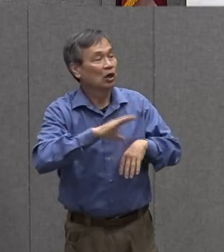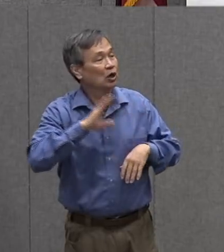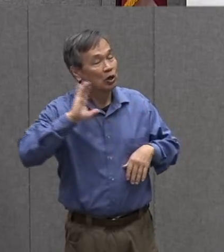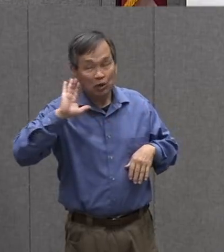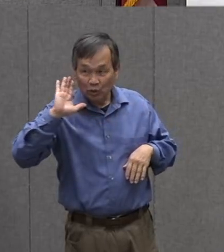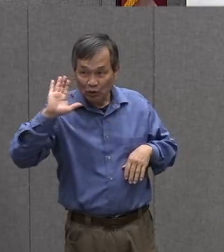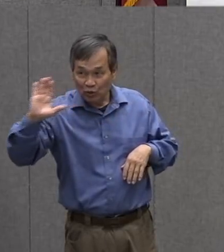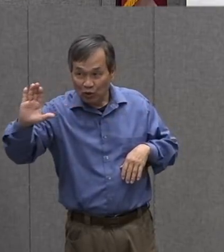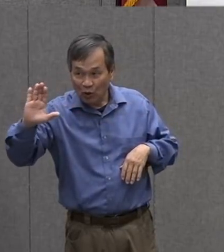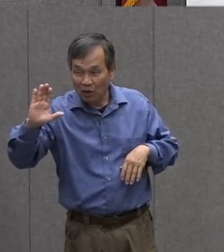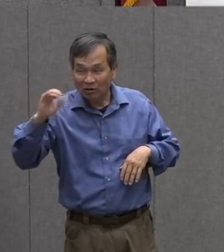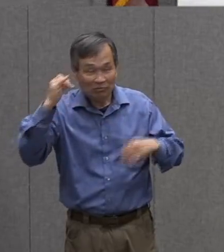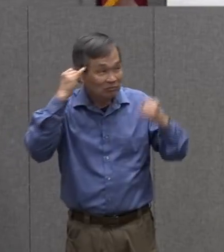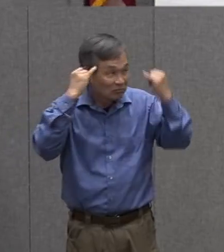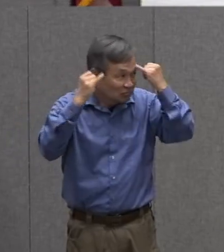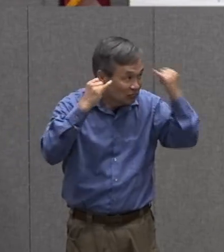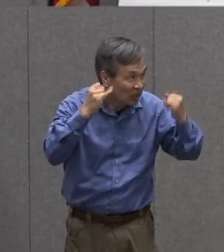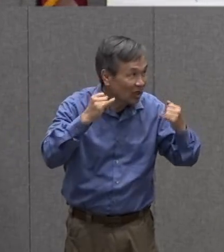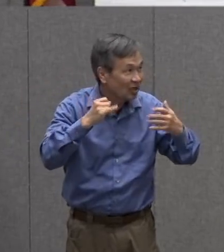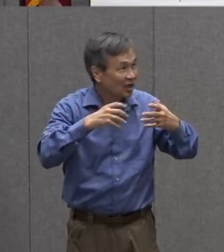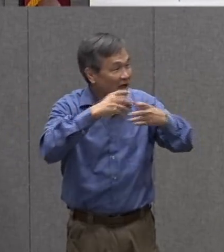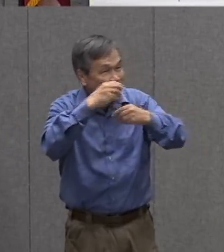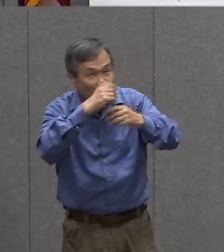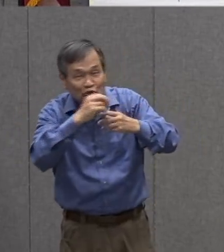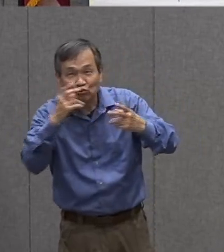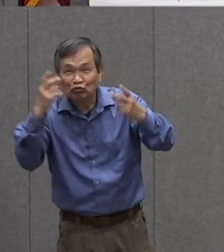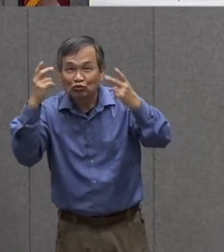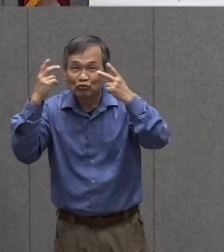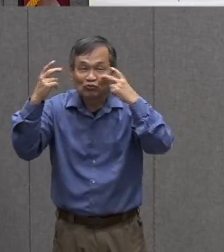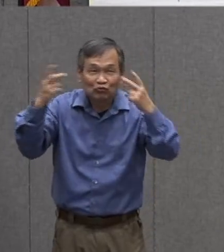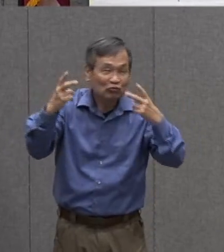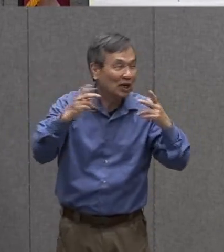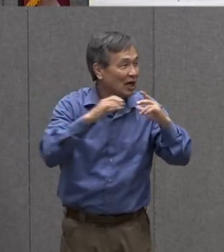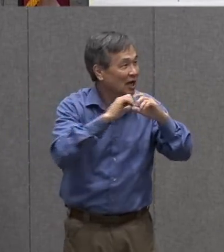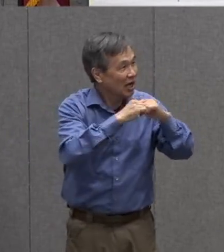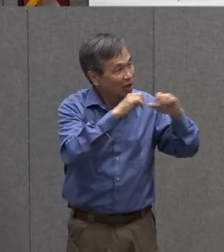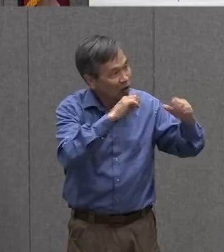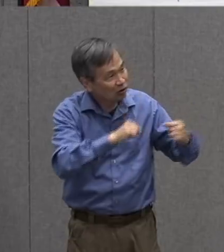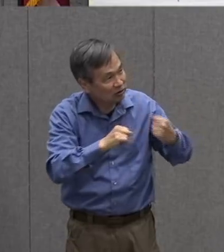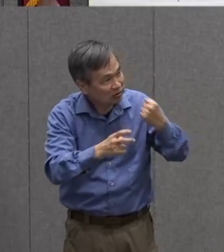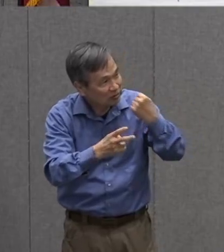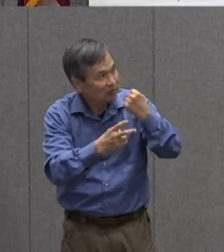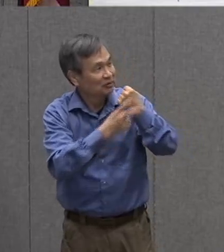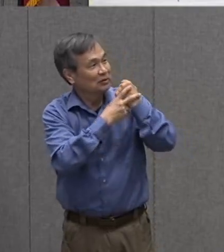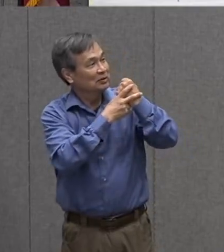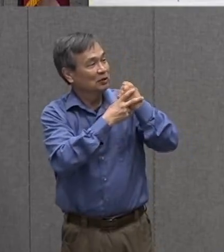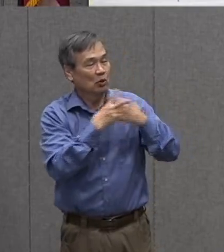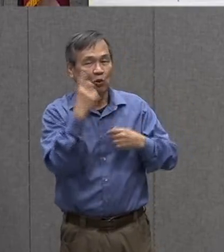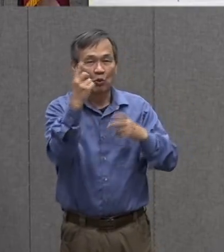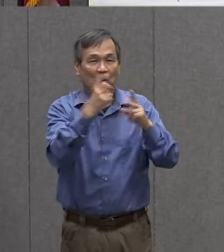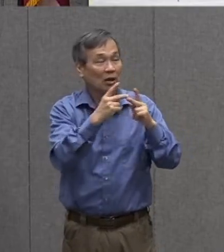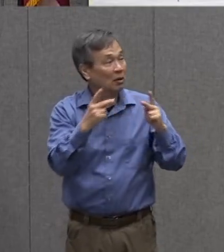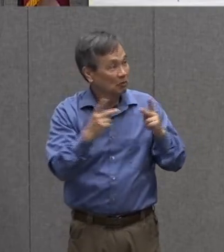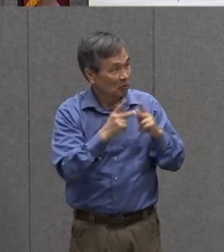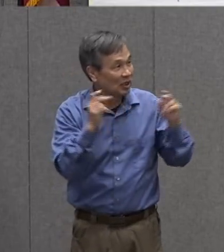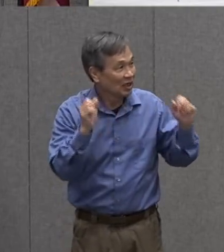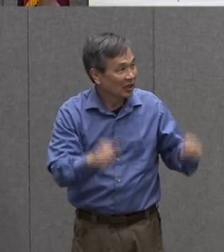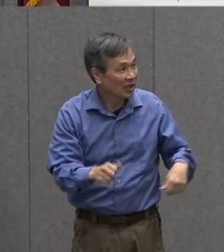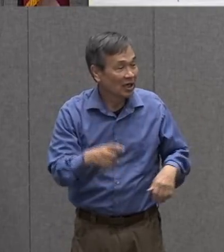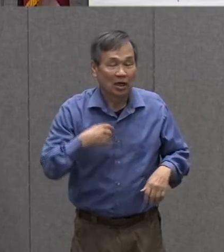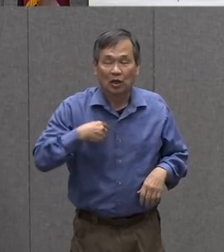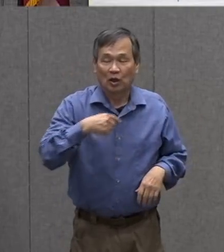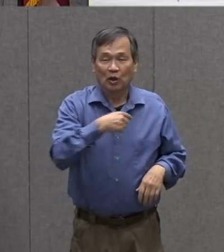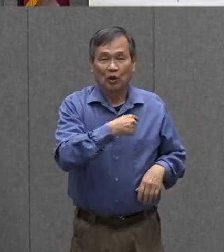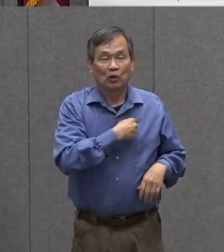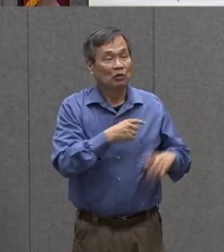you're going outside and looking at the world around you in one place we're going to